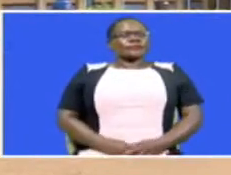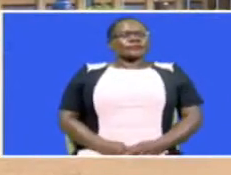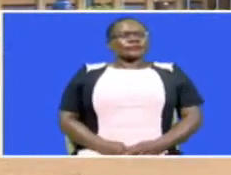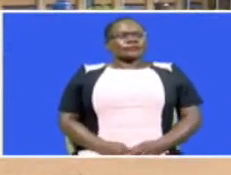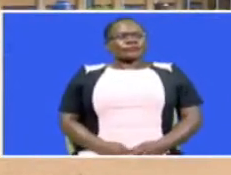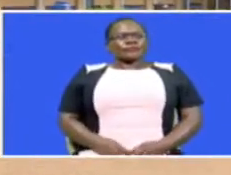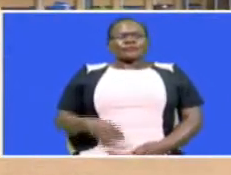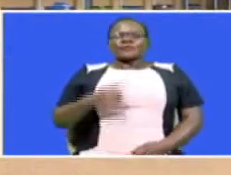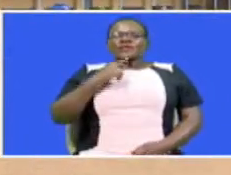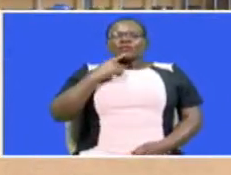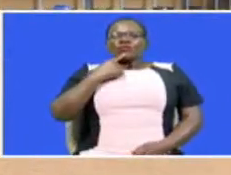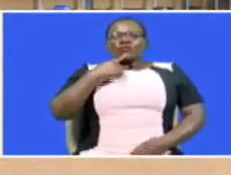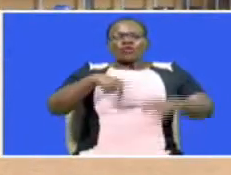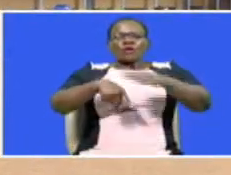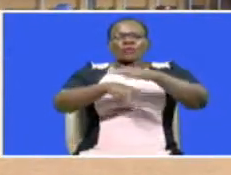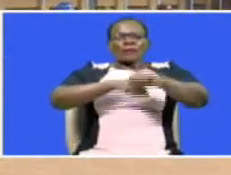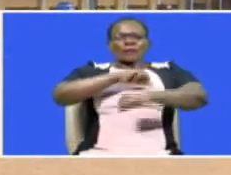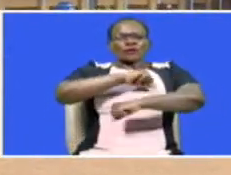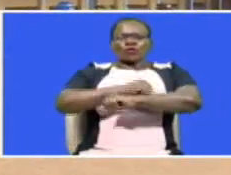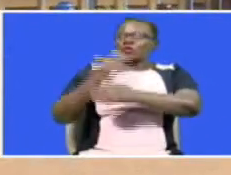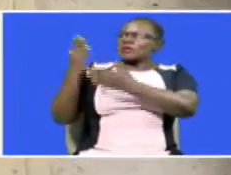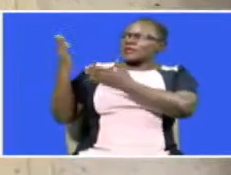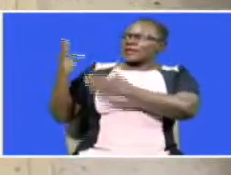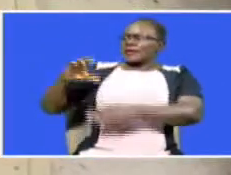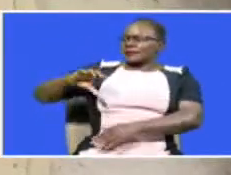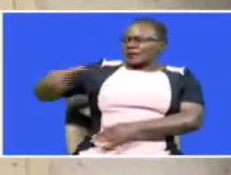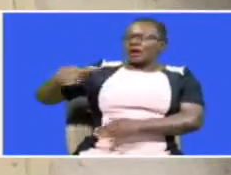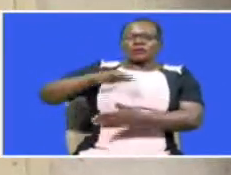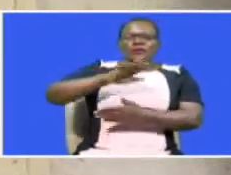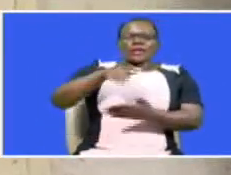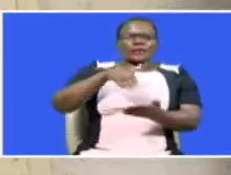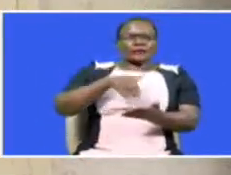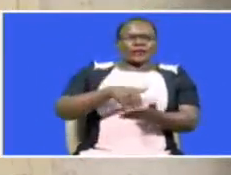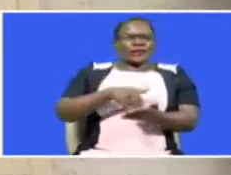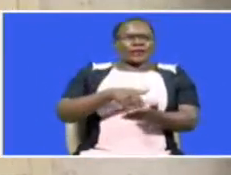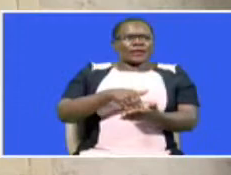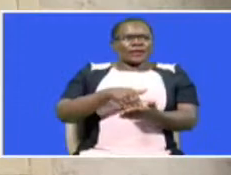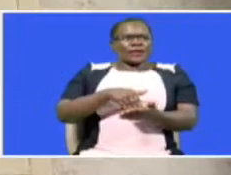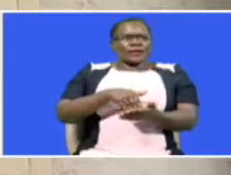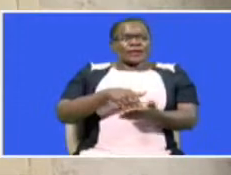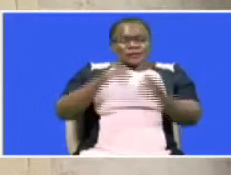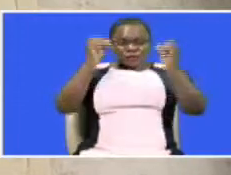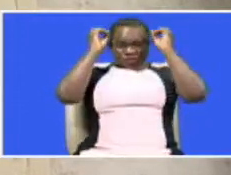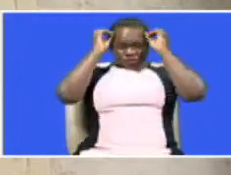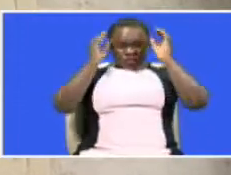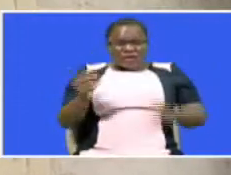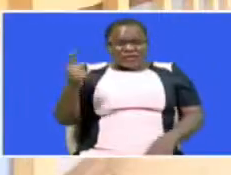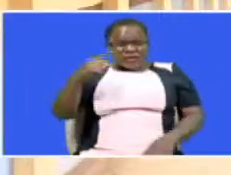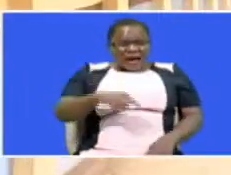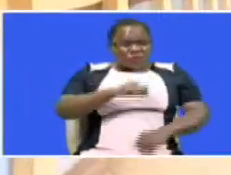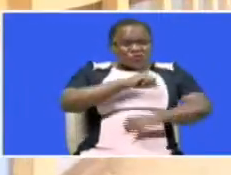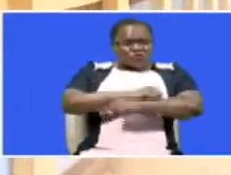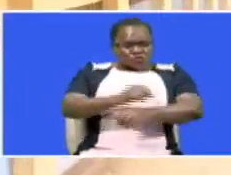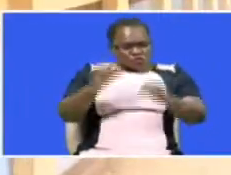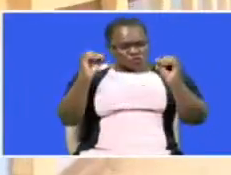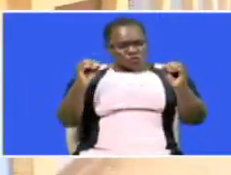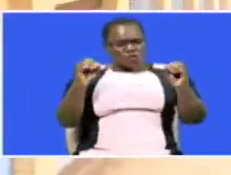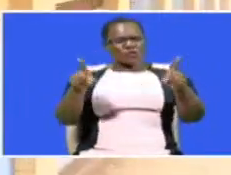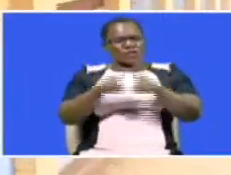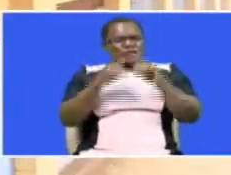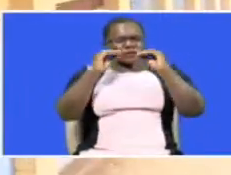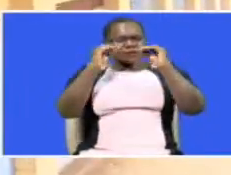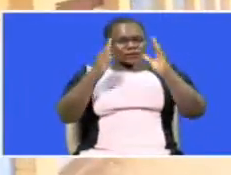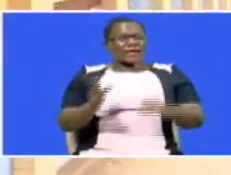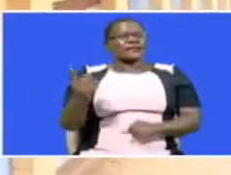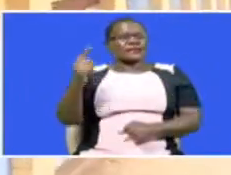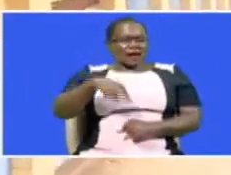At Moe Avenue Primary School in Nairobi Central Business District, not a single learner reported to school. Even the teachers